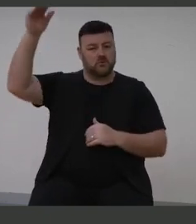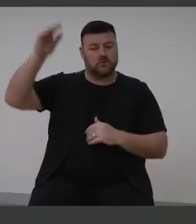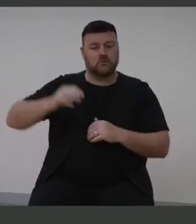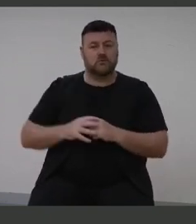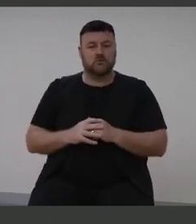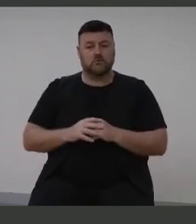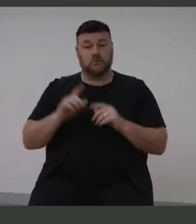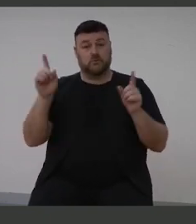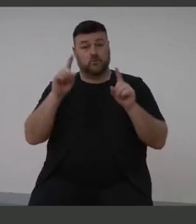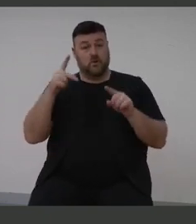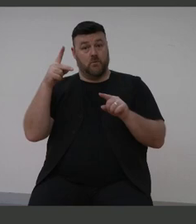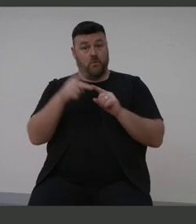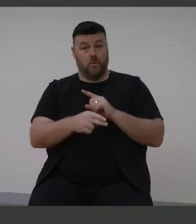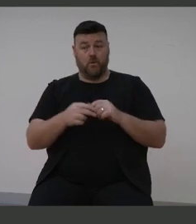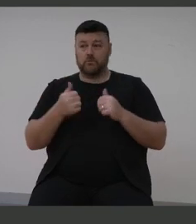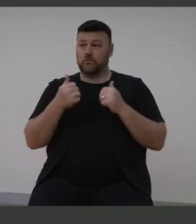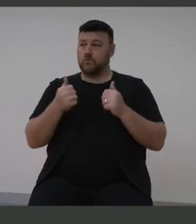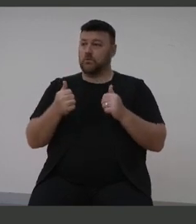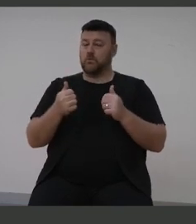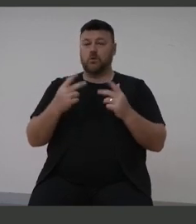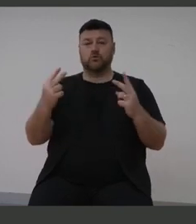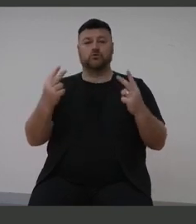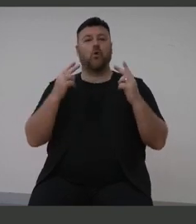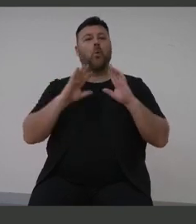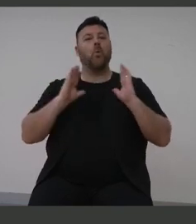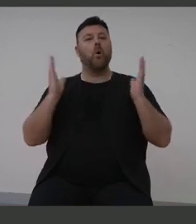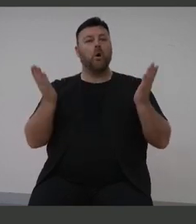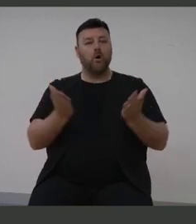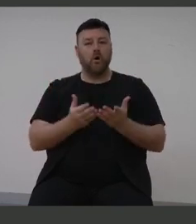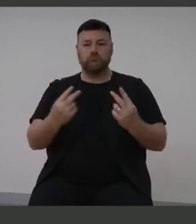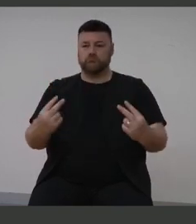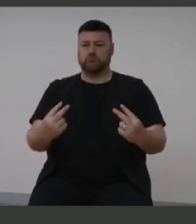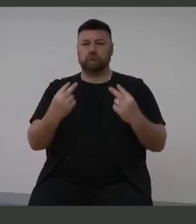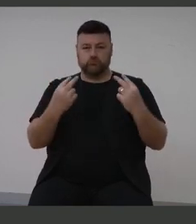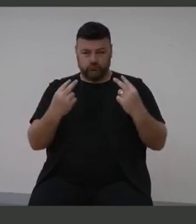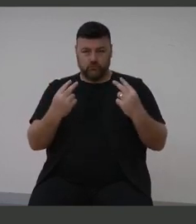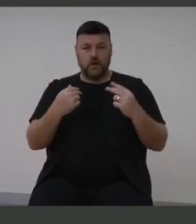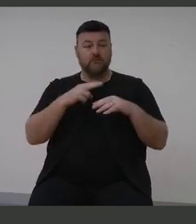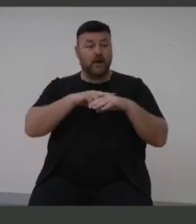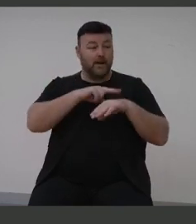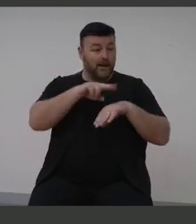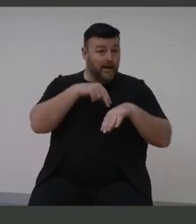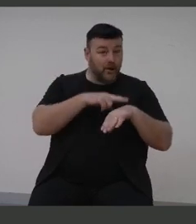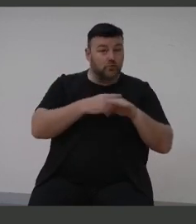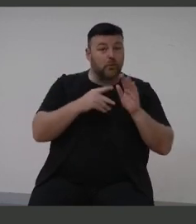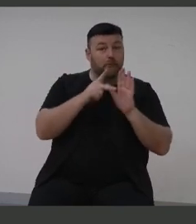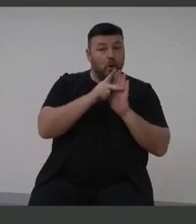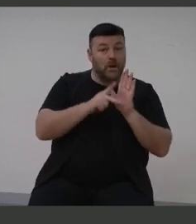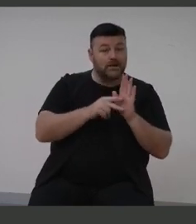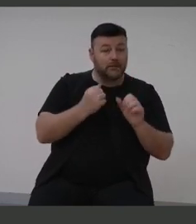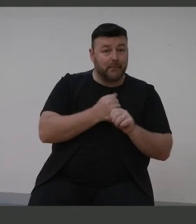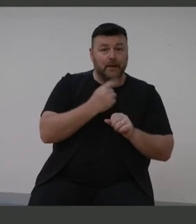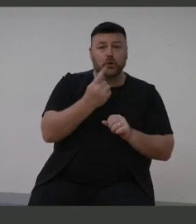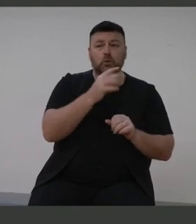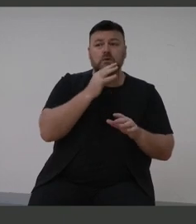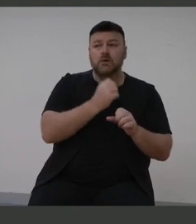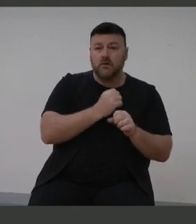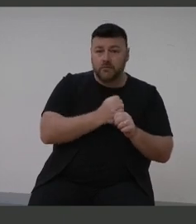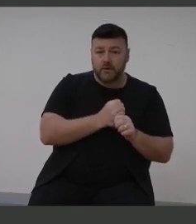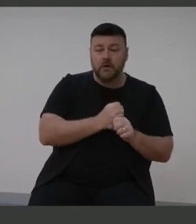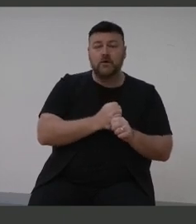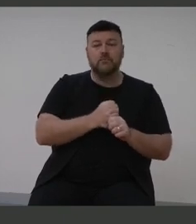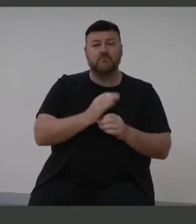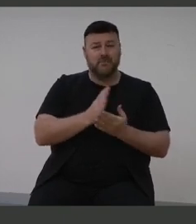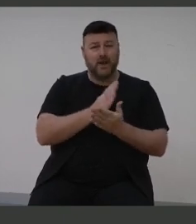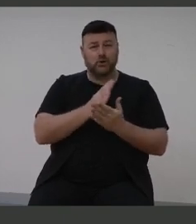Today's launch provides a global platform to unite and bring national and global policy maker attention to the importance of detecting ear disease and